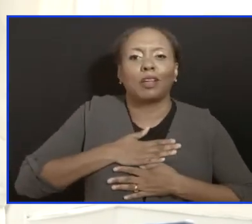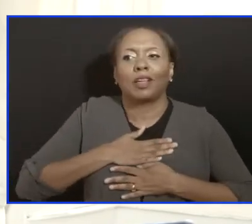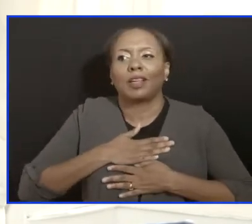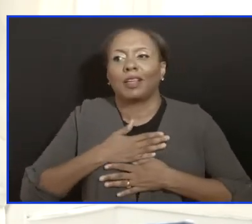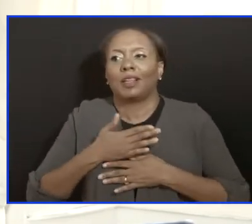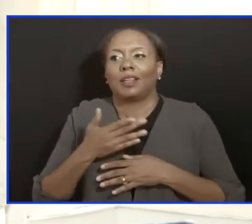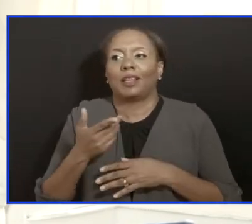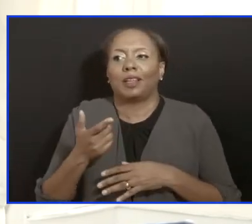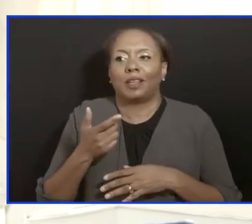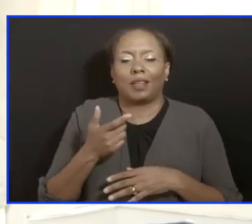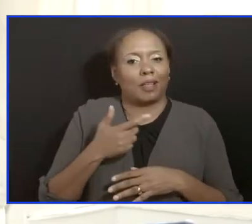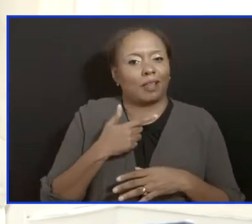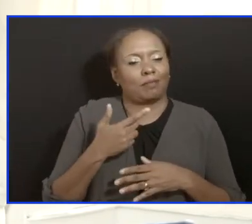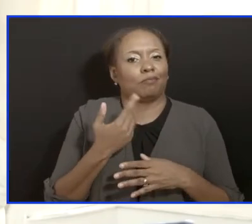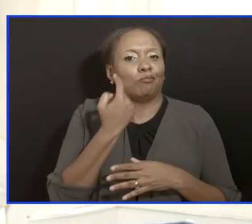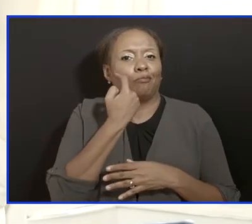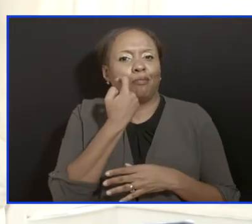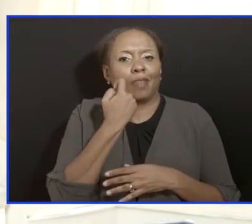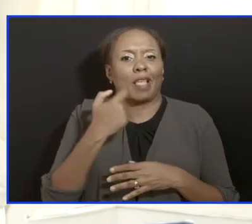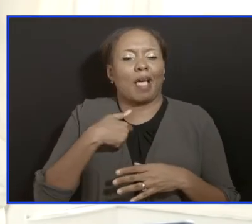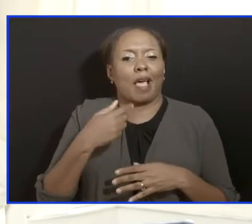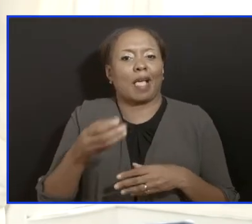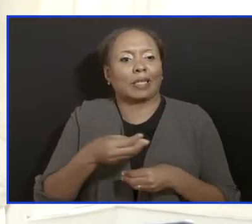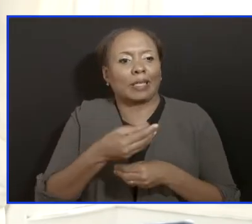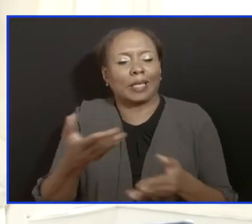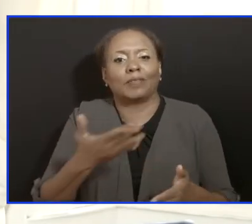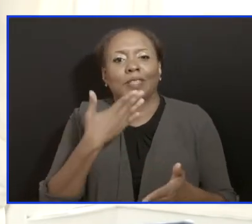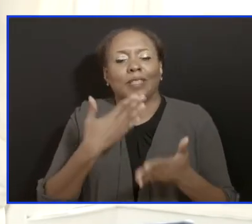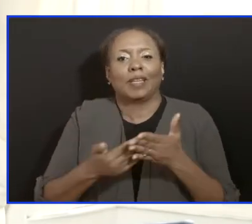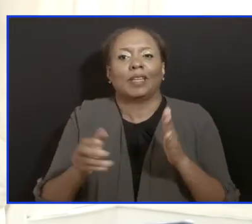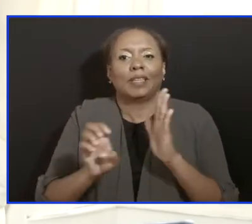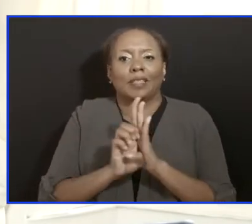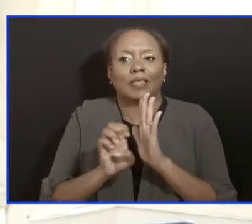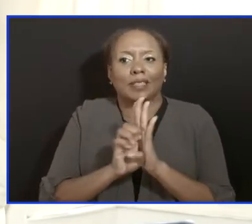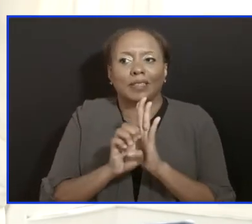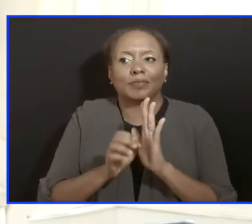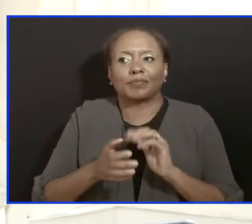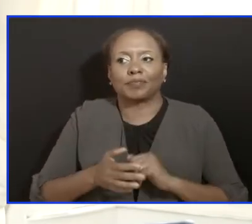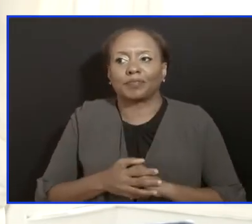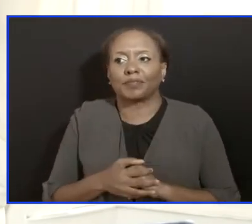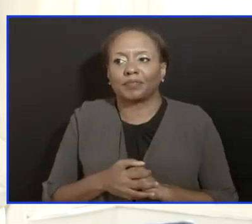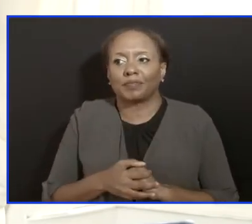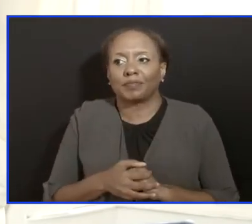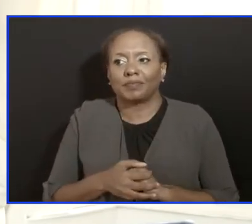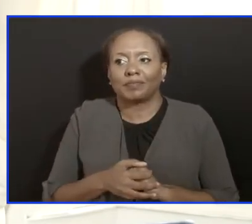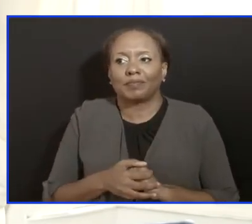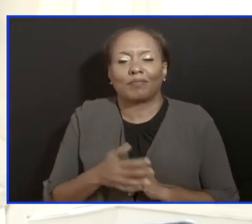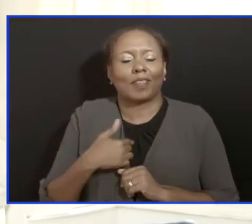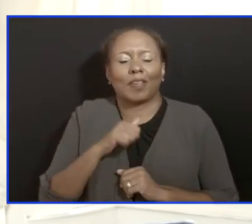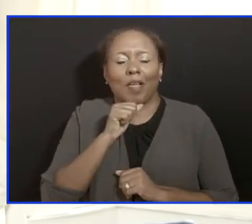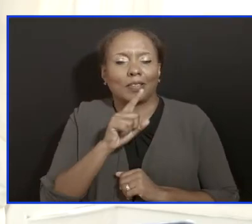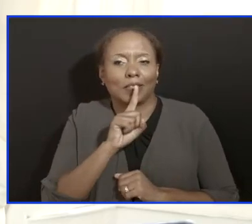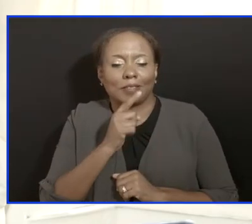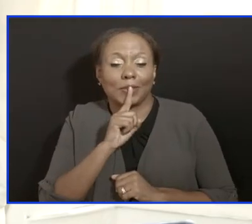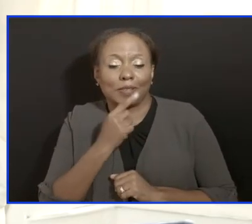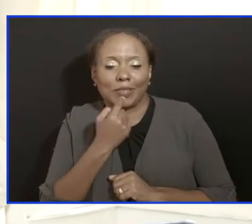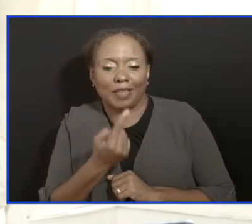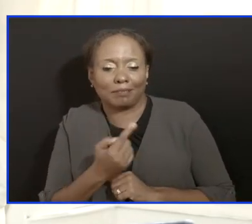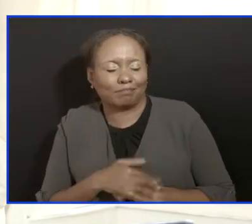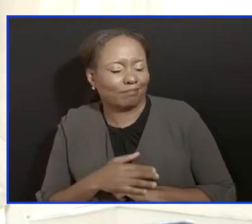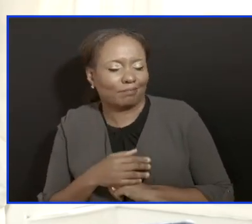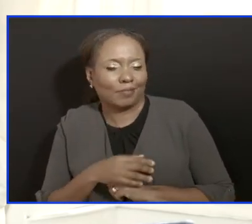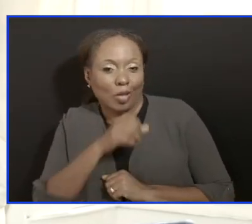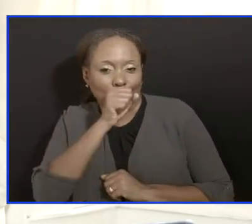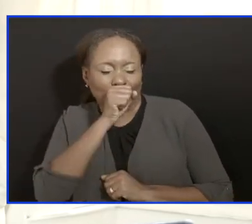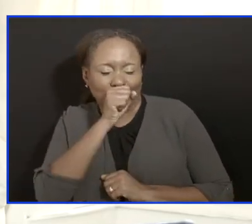some good examples at one of the isolation centers to the patients that made them last, but I wouldn't say on national TV. I want to get back to all the lovely